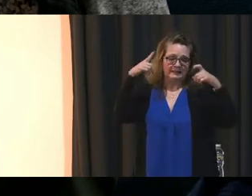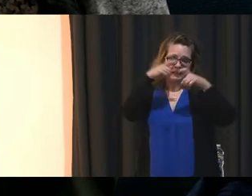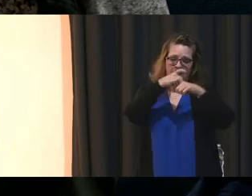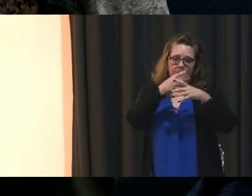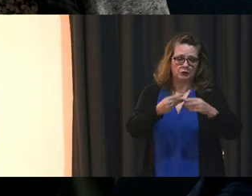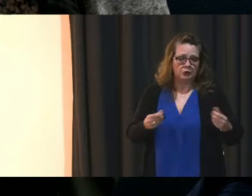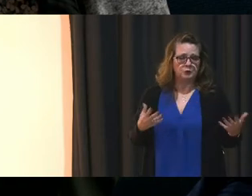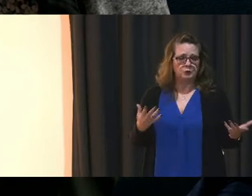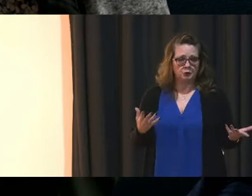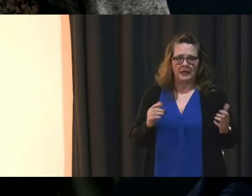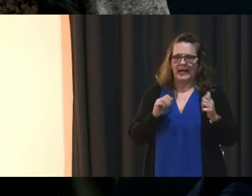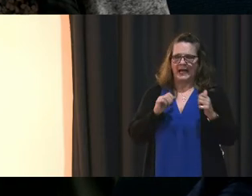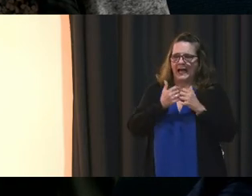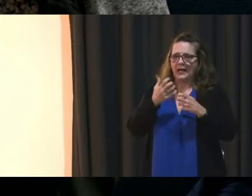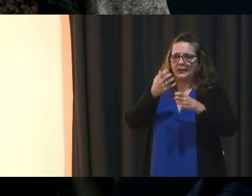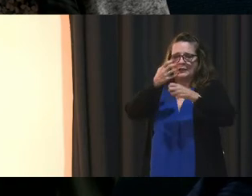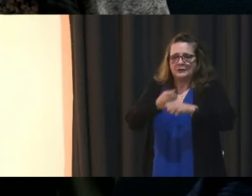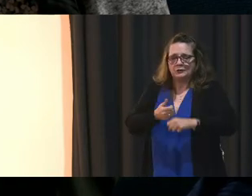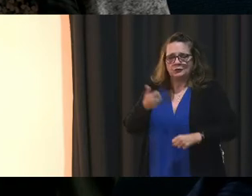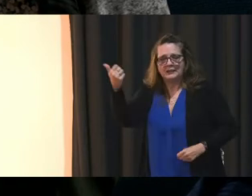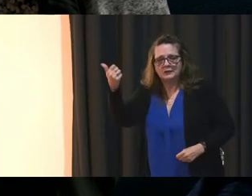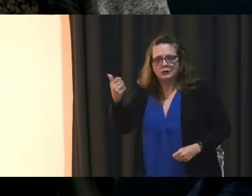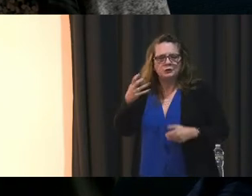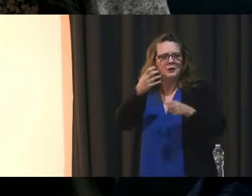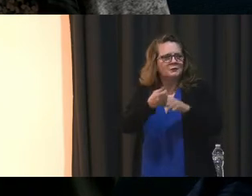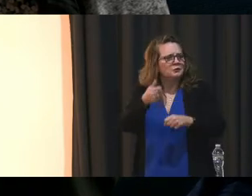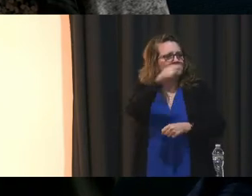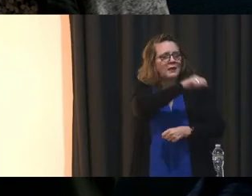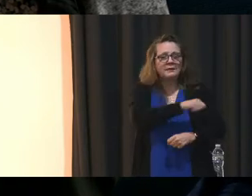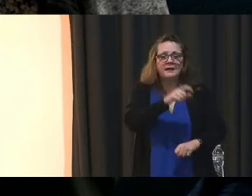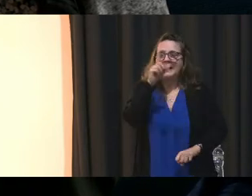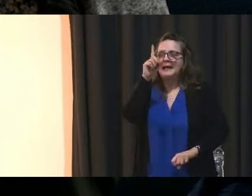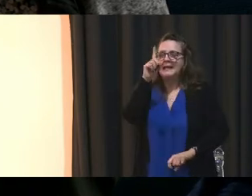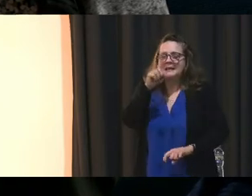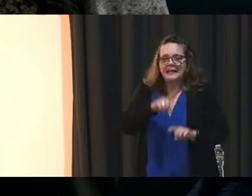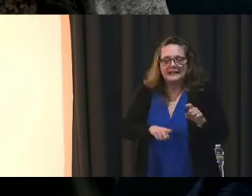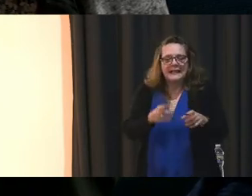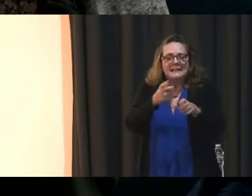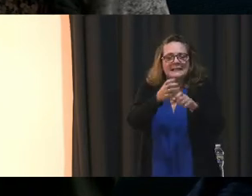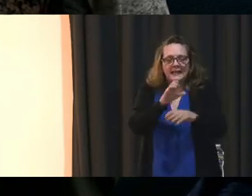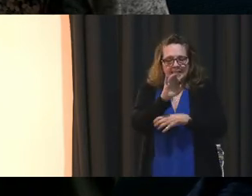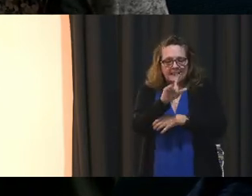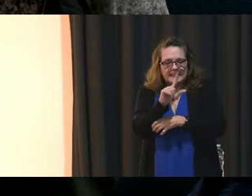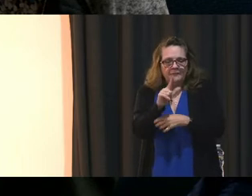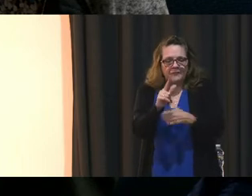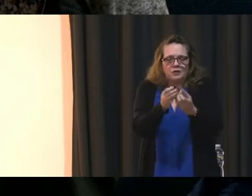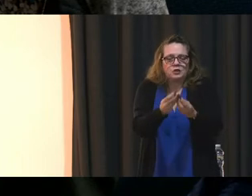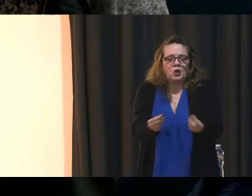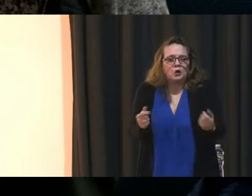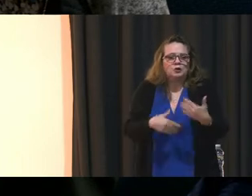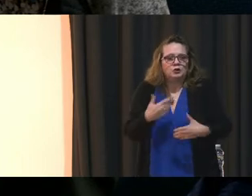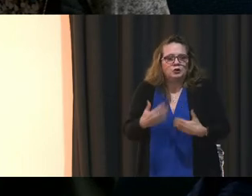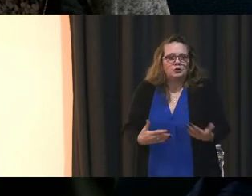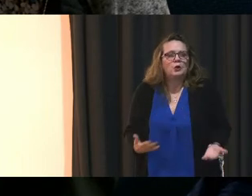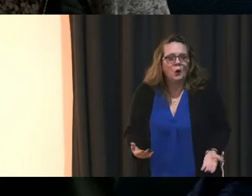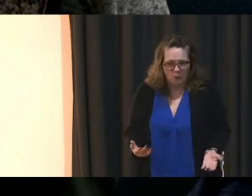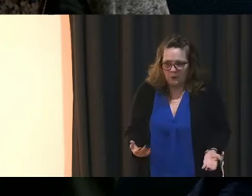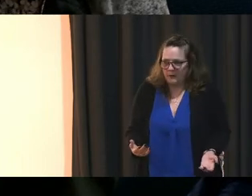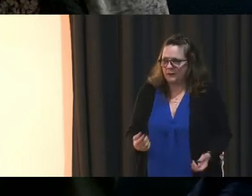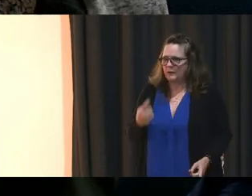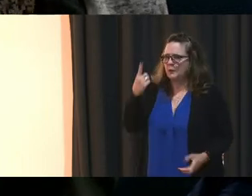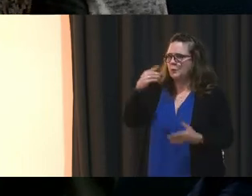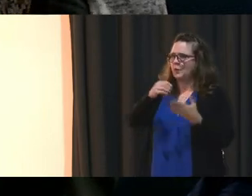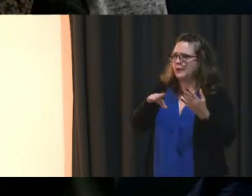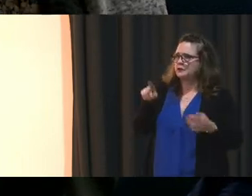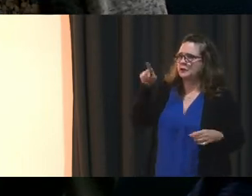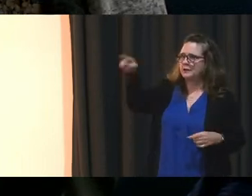How are we supposed to trust you and the other district leaders when you can't even get simple solutions going? One of my students in